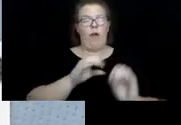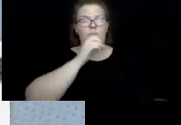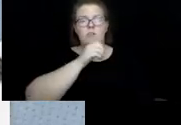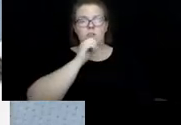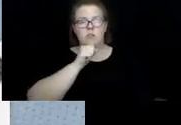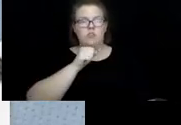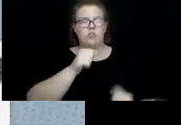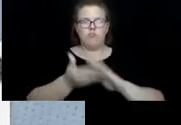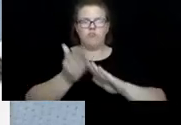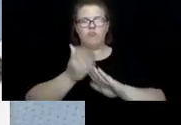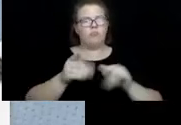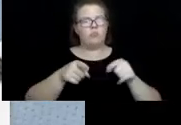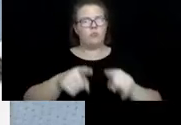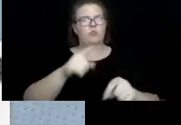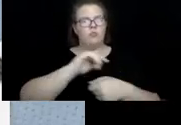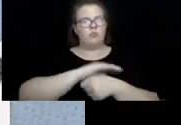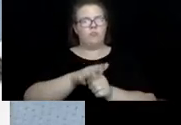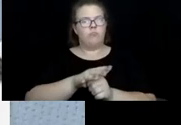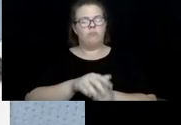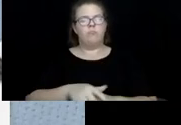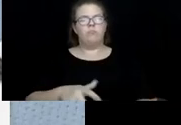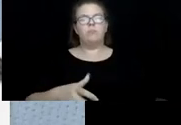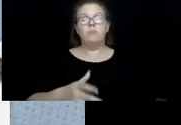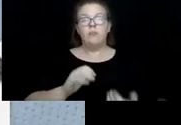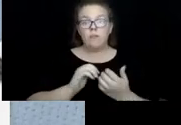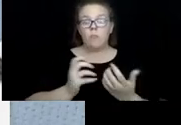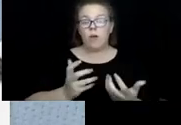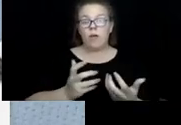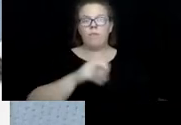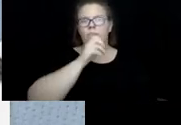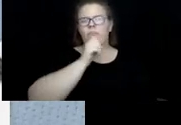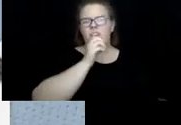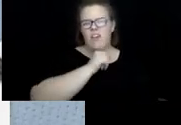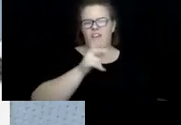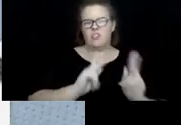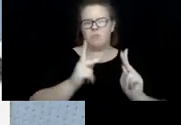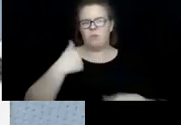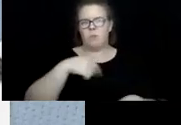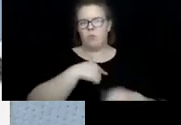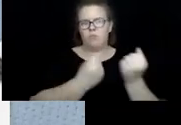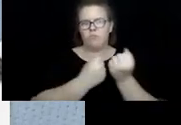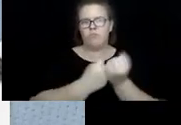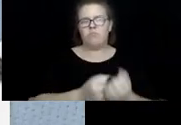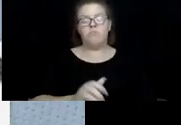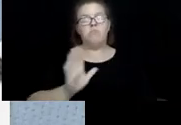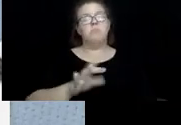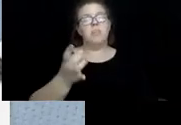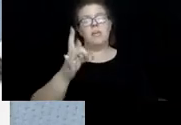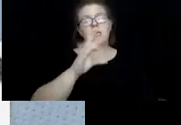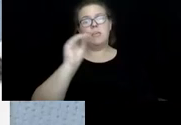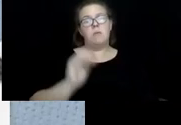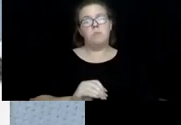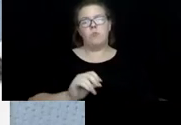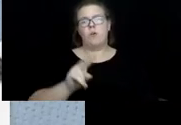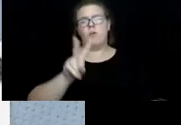during the pandemic is the age of the people that we are serving. About 18% of the 2